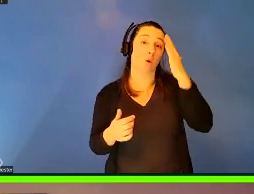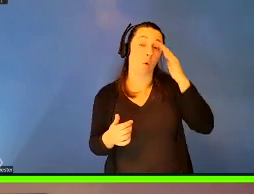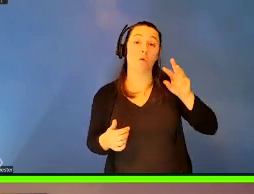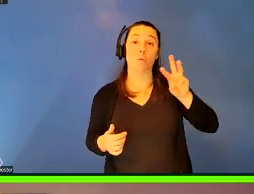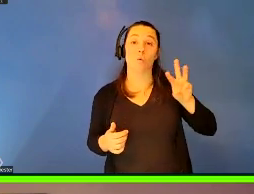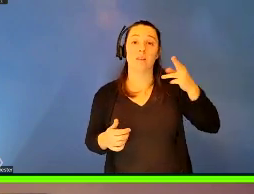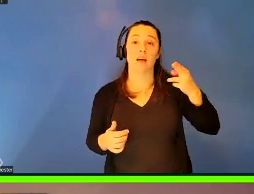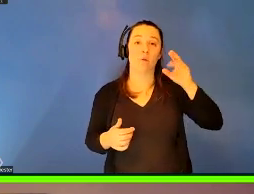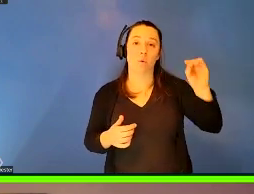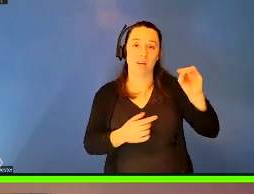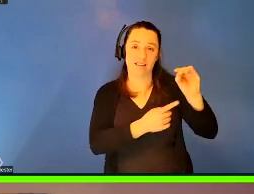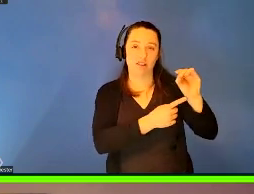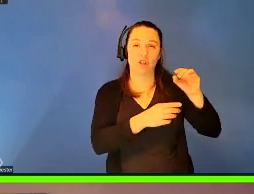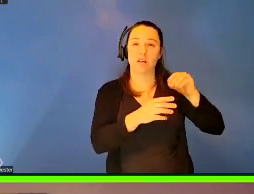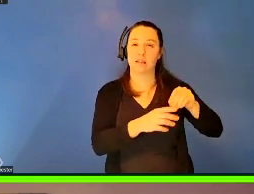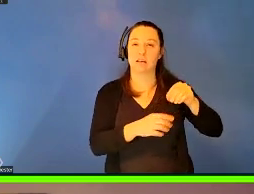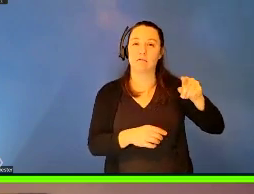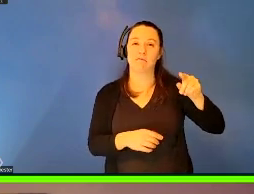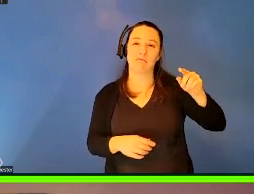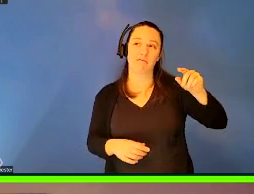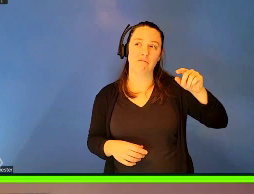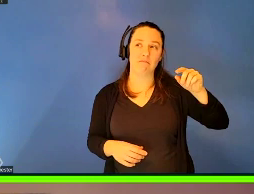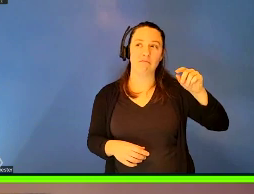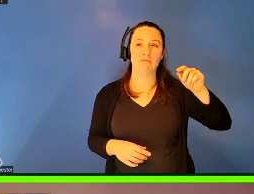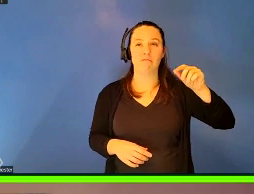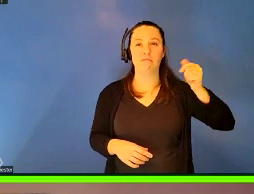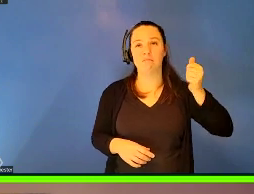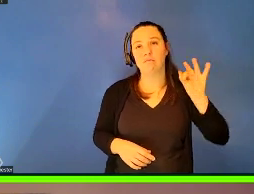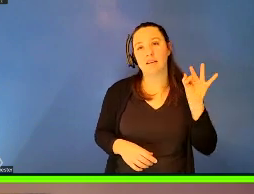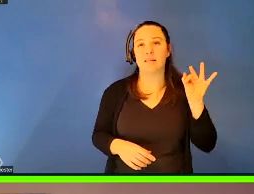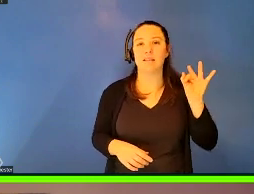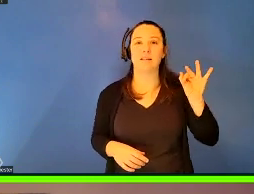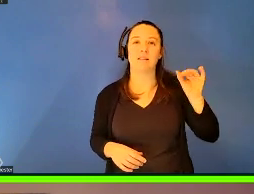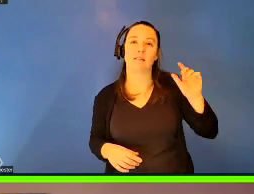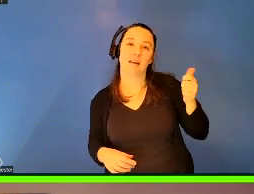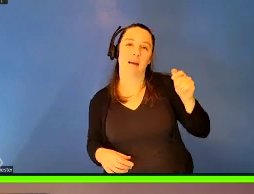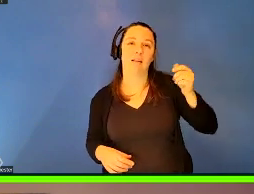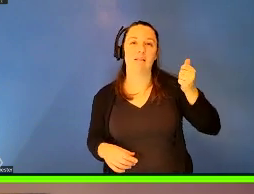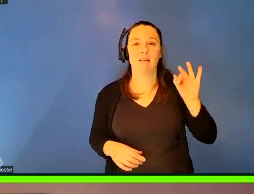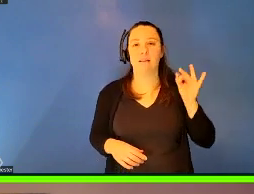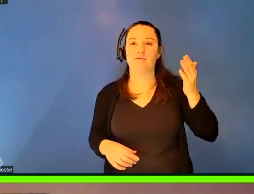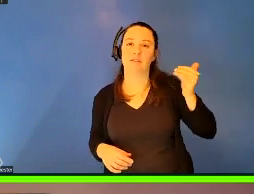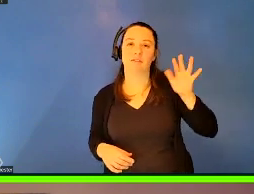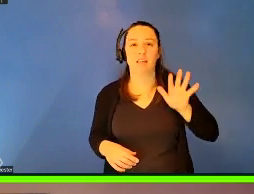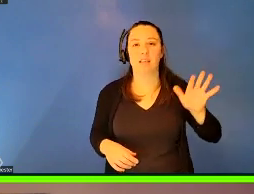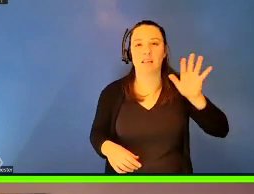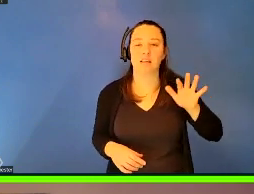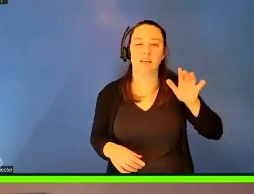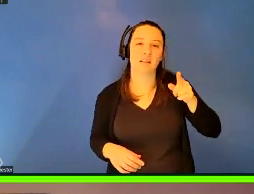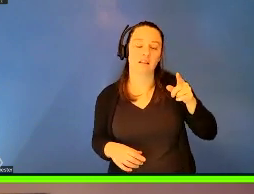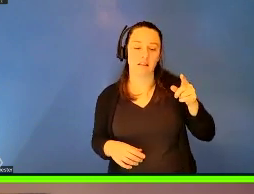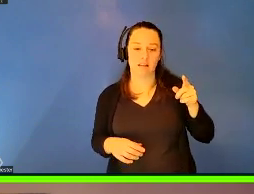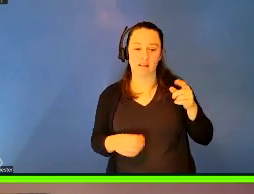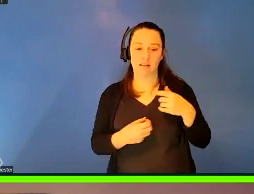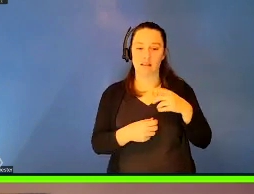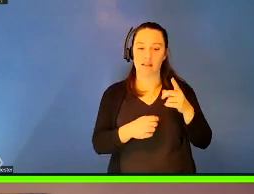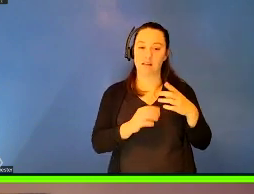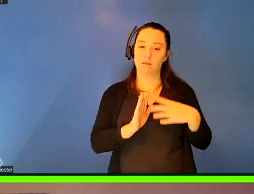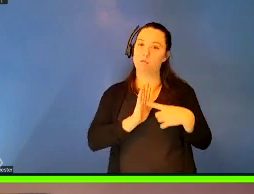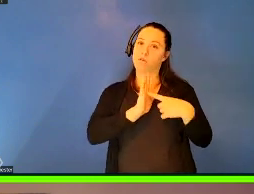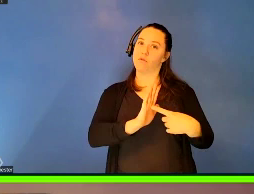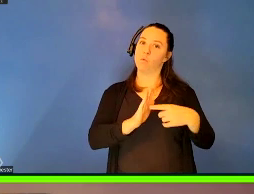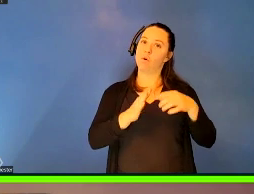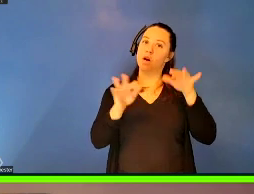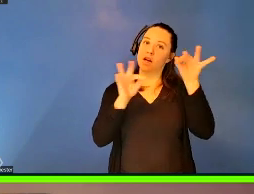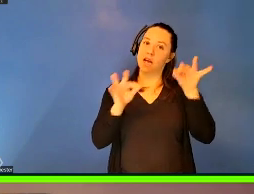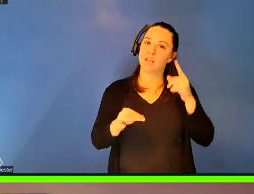in the mid 2010s, um, put forward a guidance on infectious disease naming that said that, you know, we shouldn't